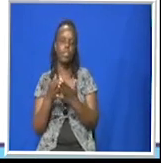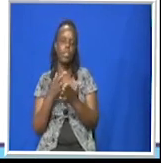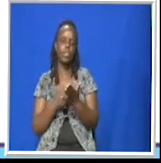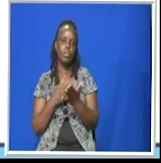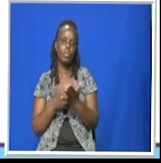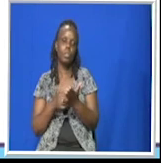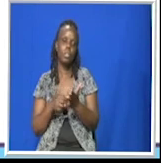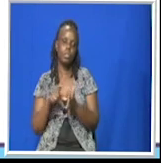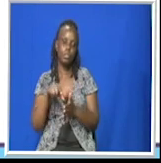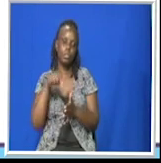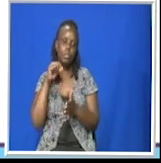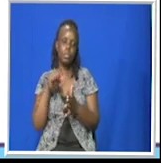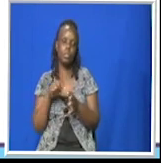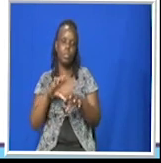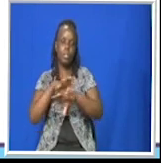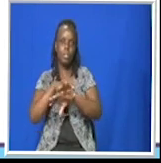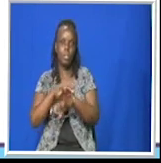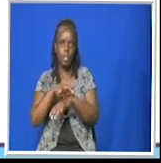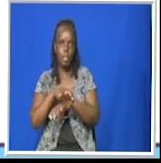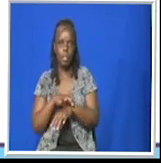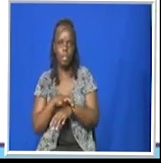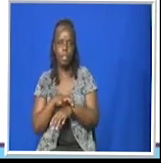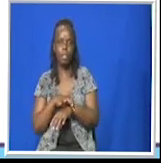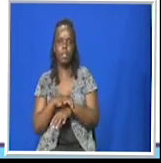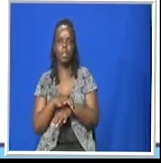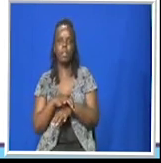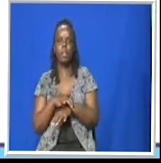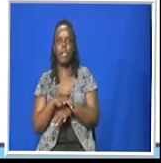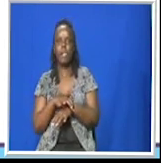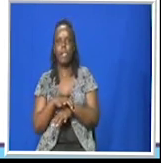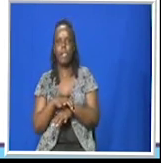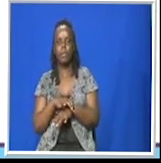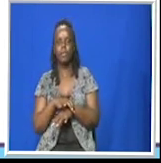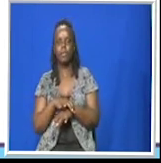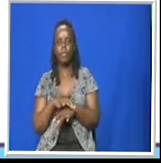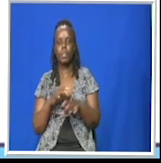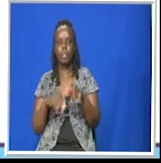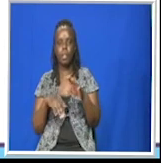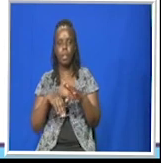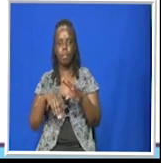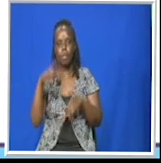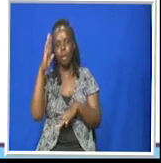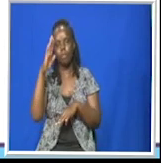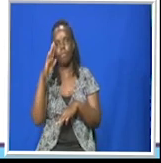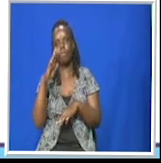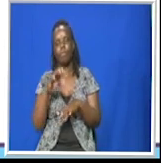in the earth, on the earth and above the earth.